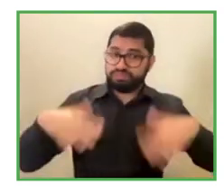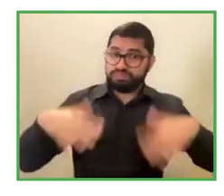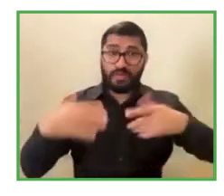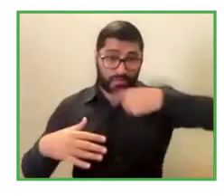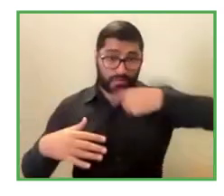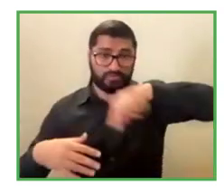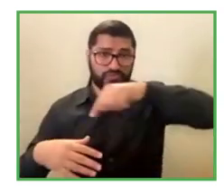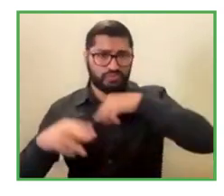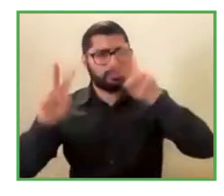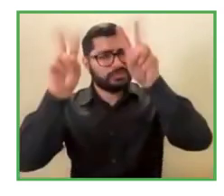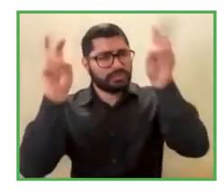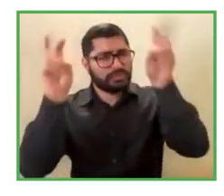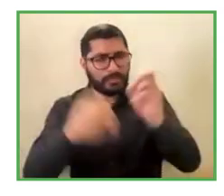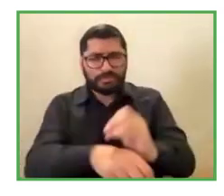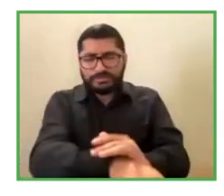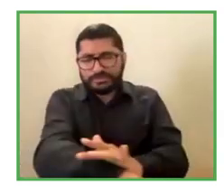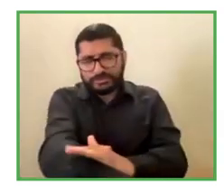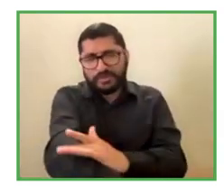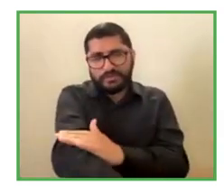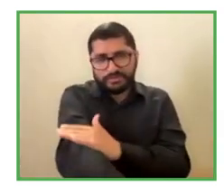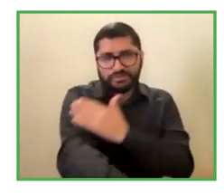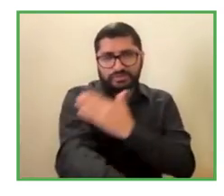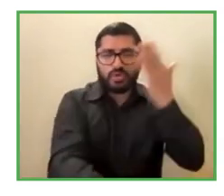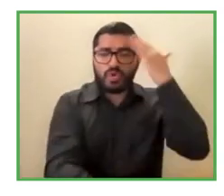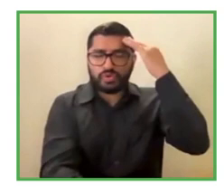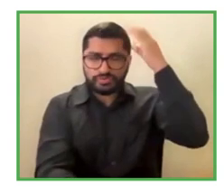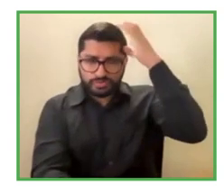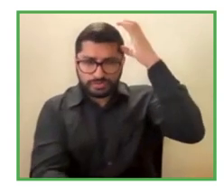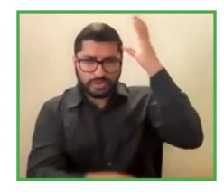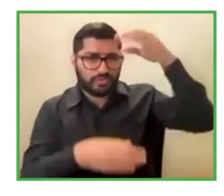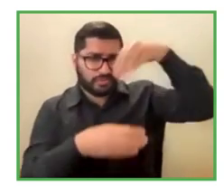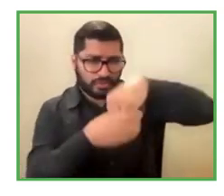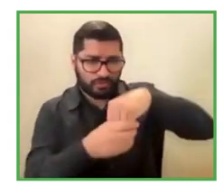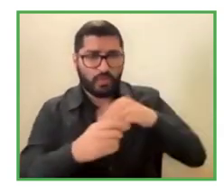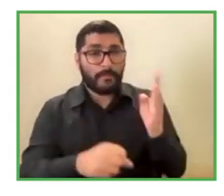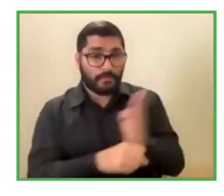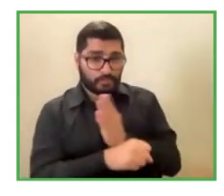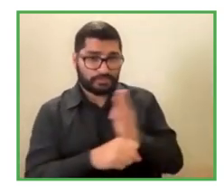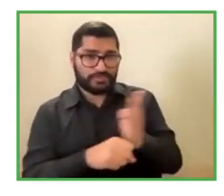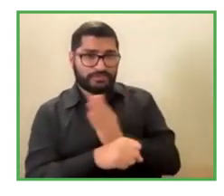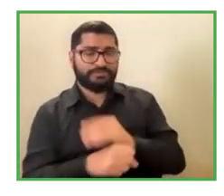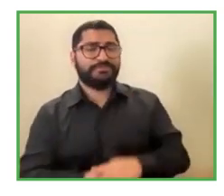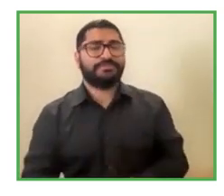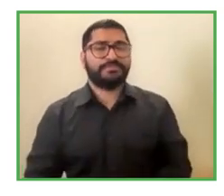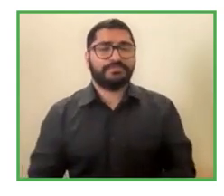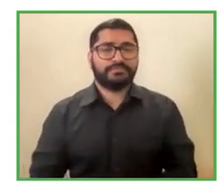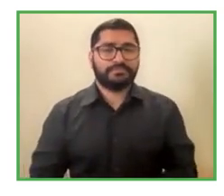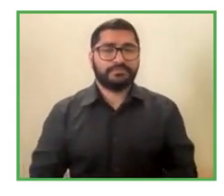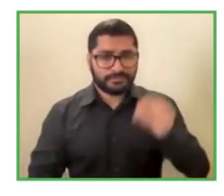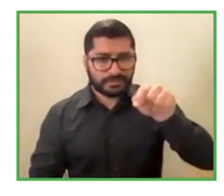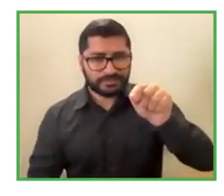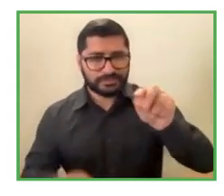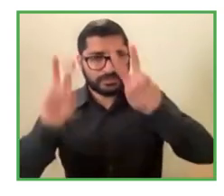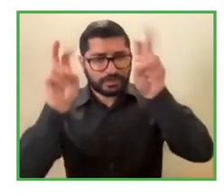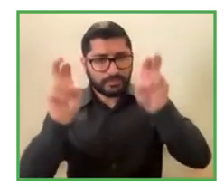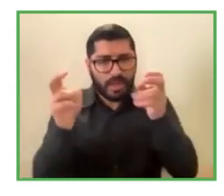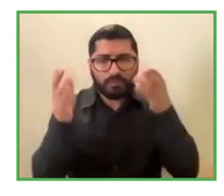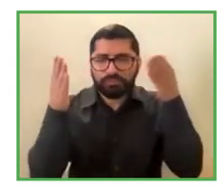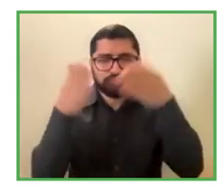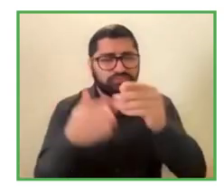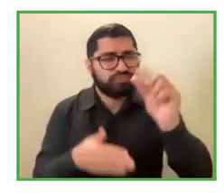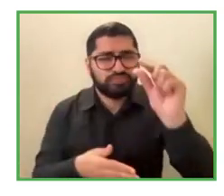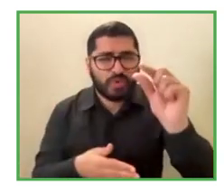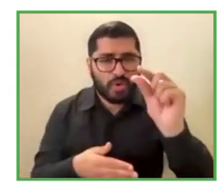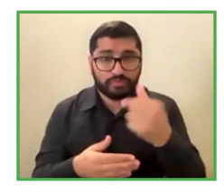awareness side in the company. That part, as Jocelyn